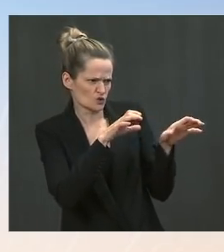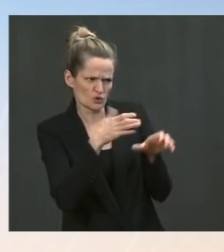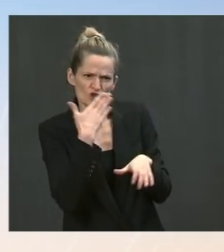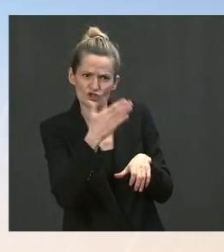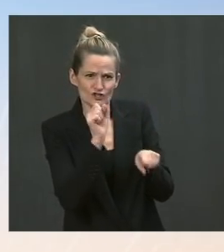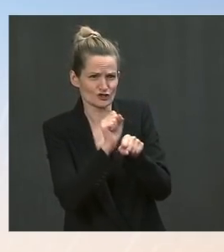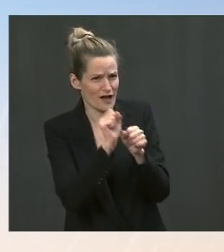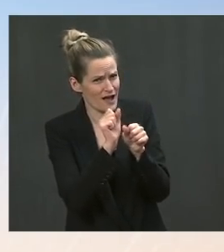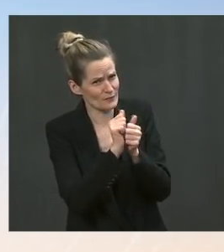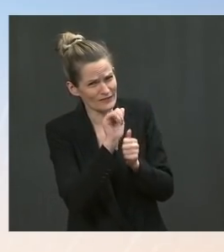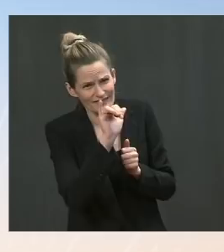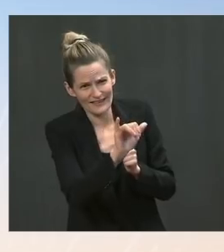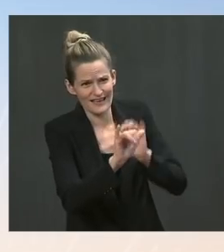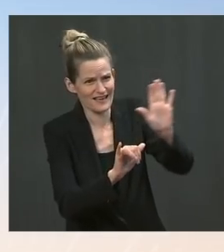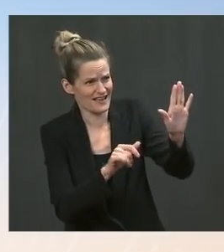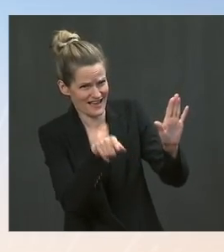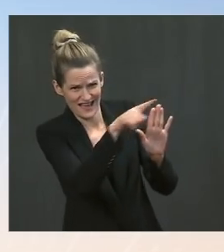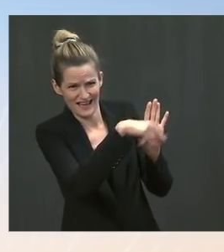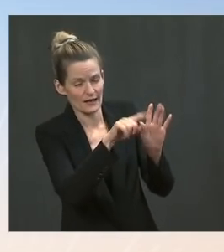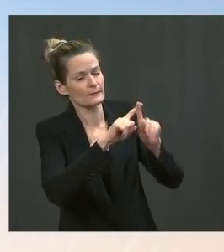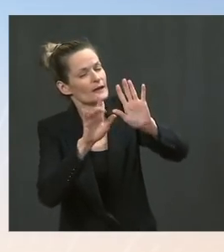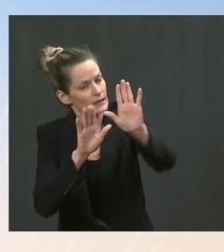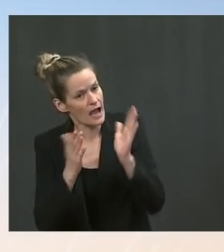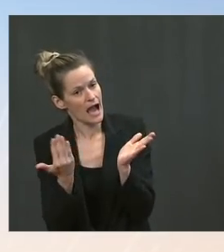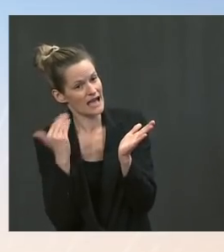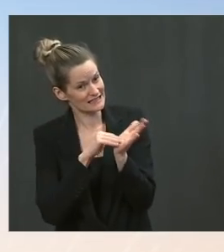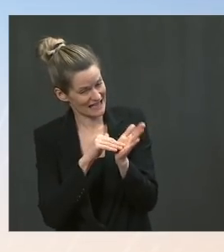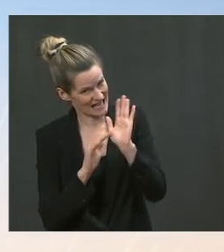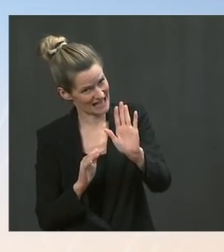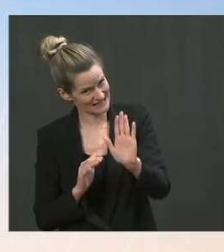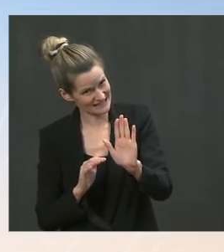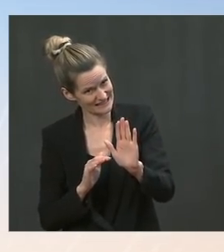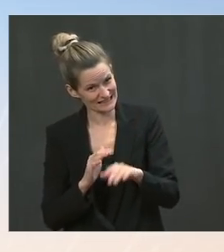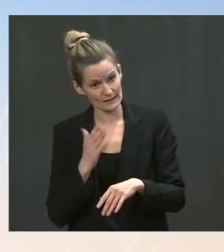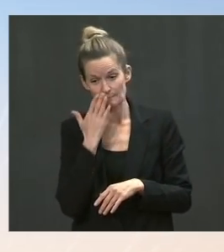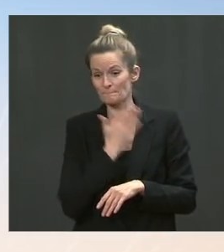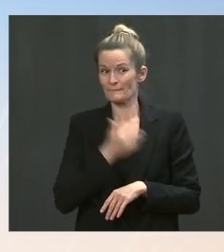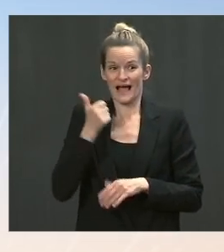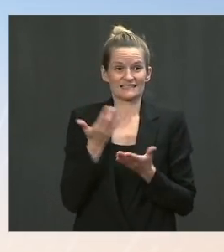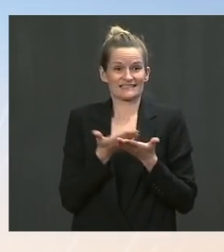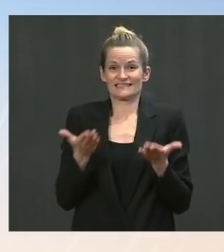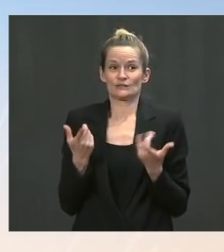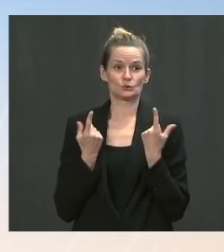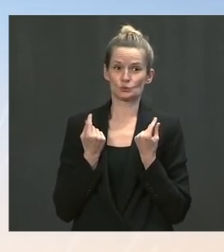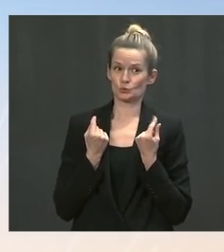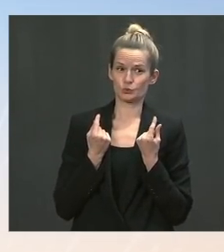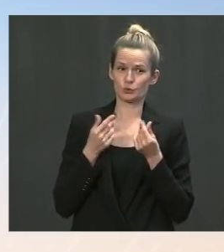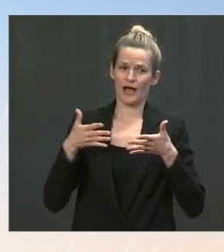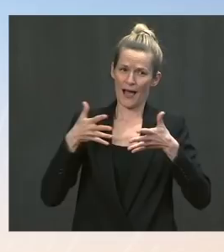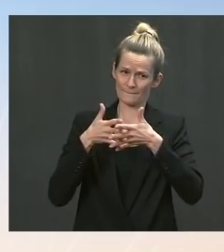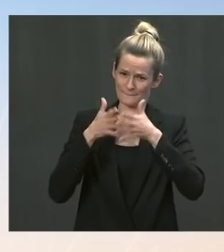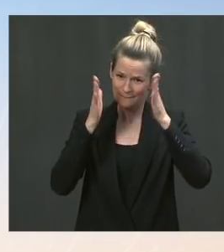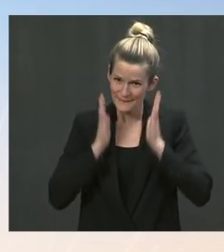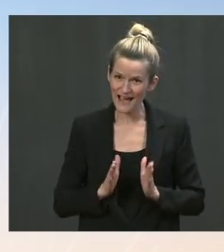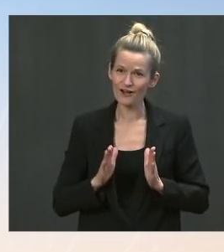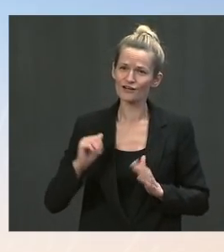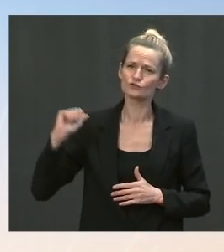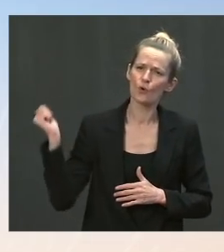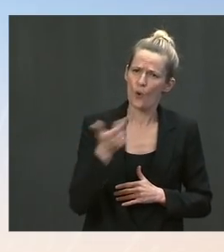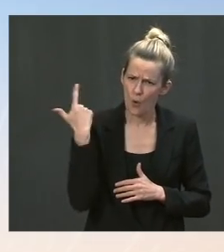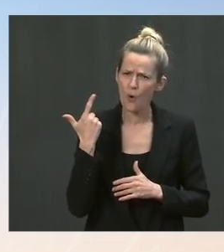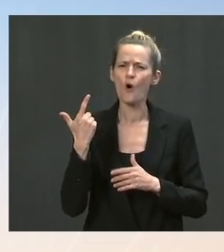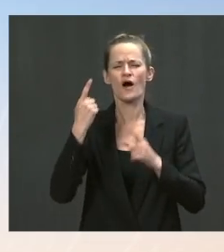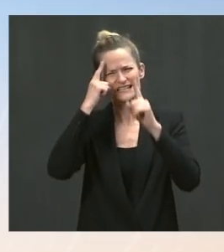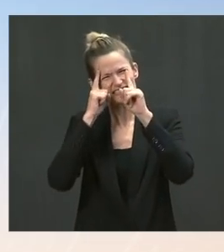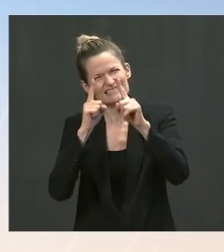But again, the best step that can happen out there is for Americans going out and getting vaccinated. And there are private